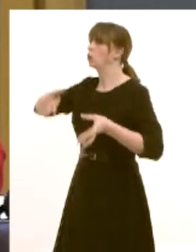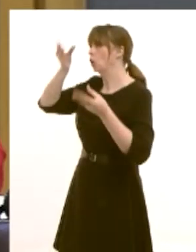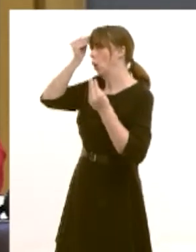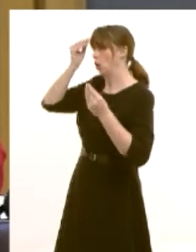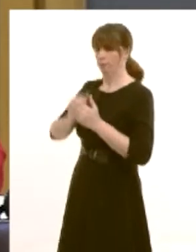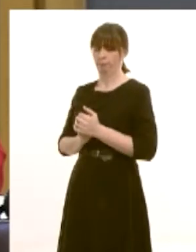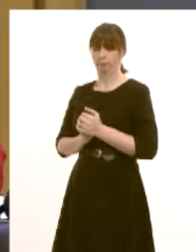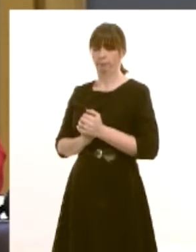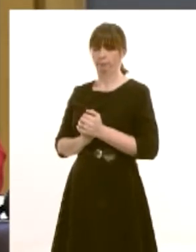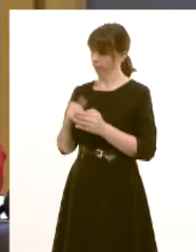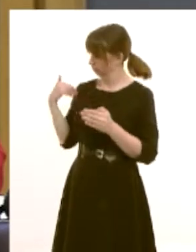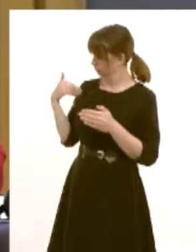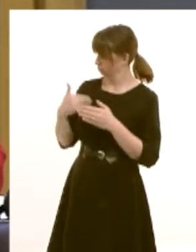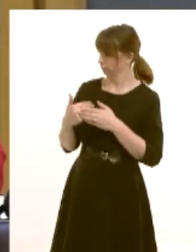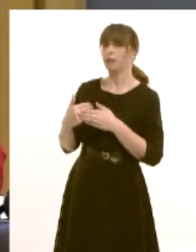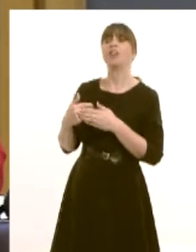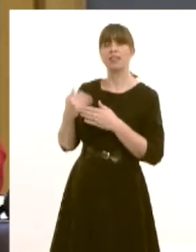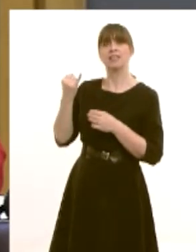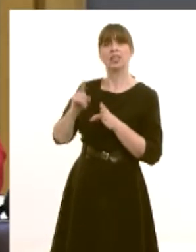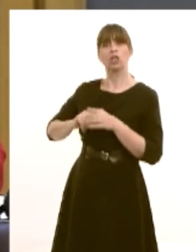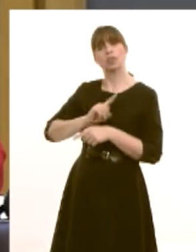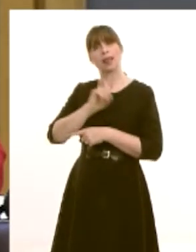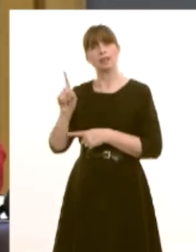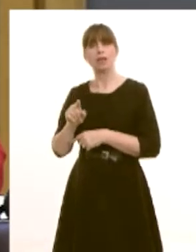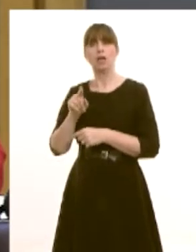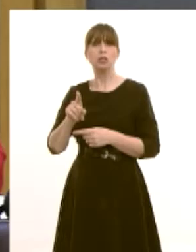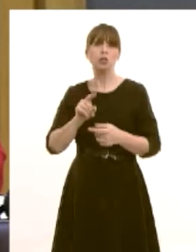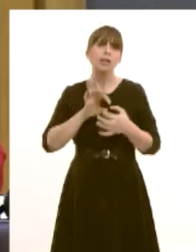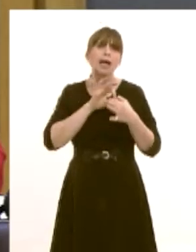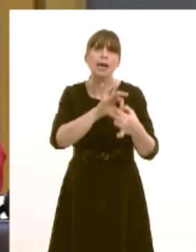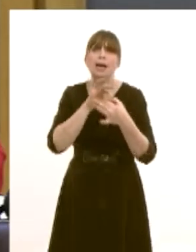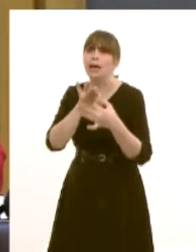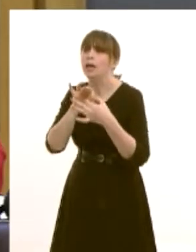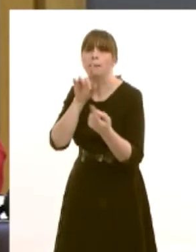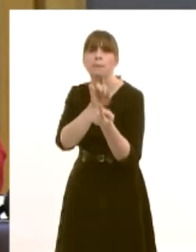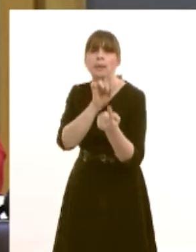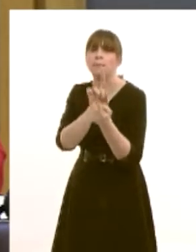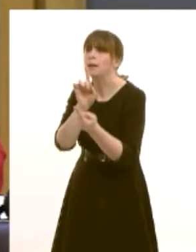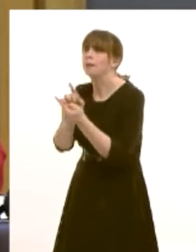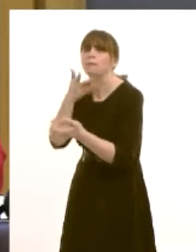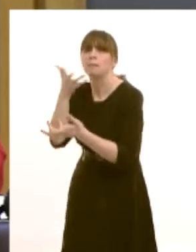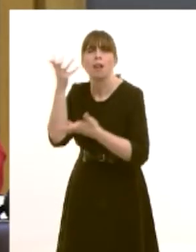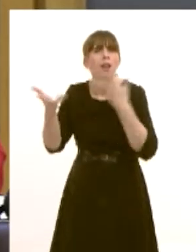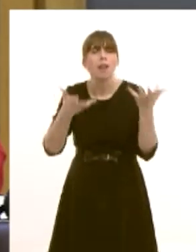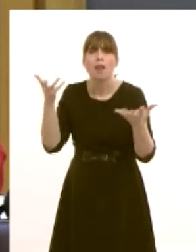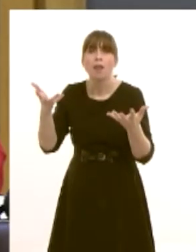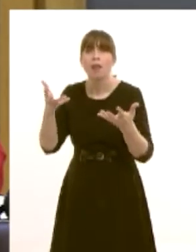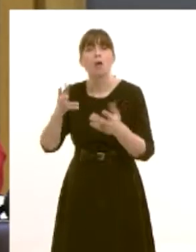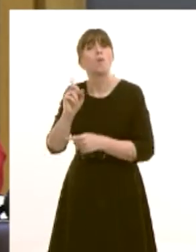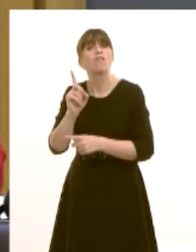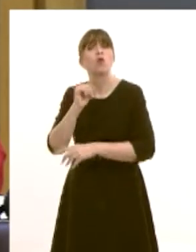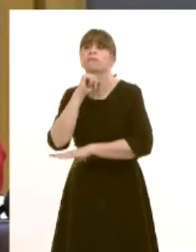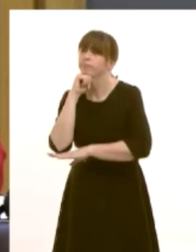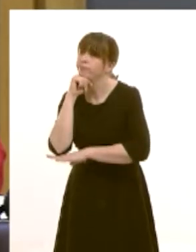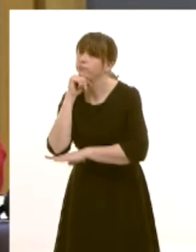after you became leader you launched an engagement exercise a series of public meetings throughout the country presumably to listen to